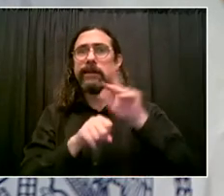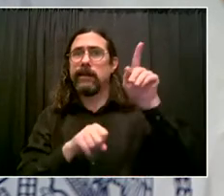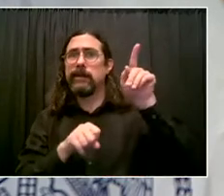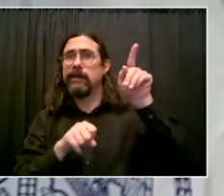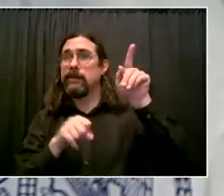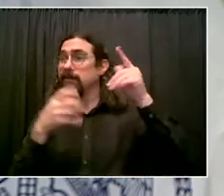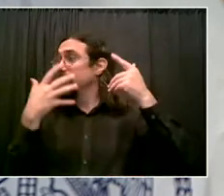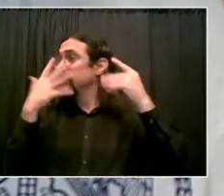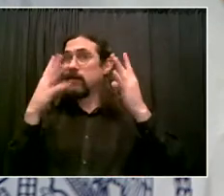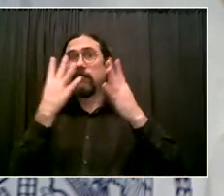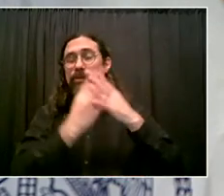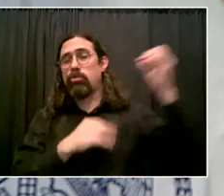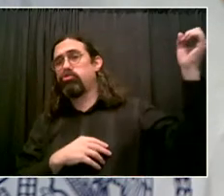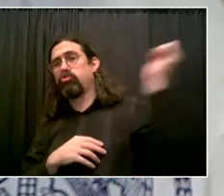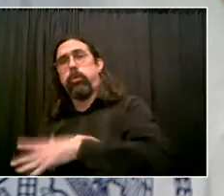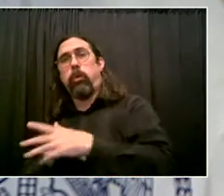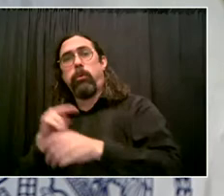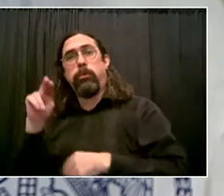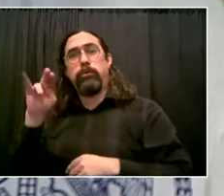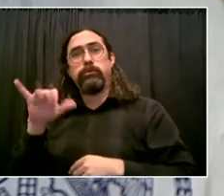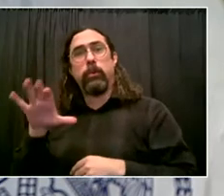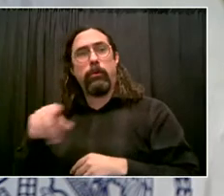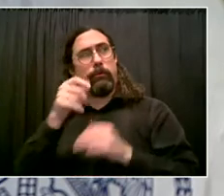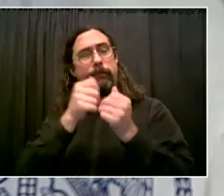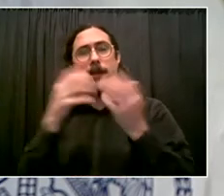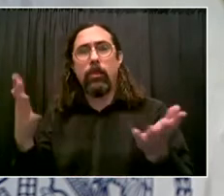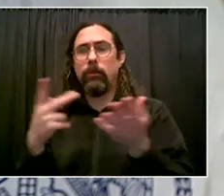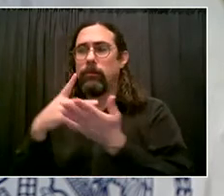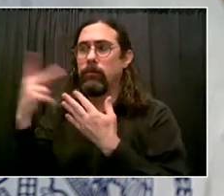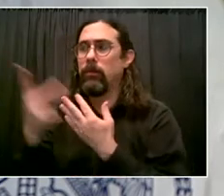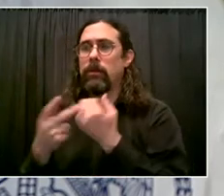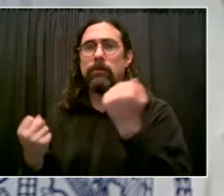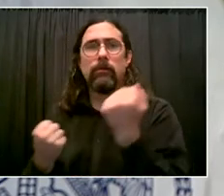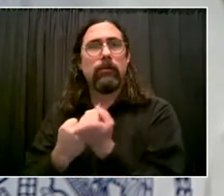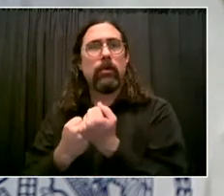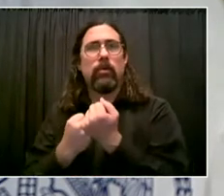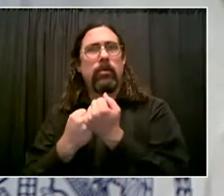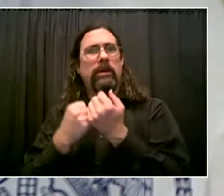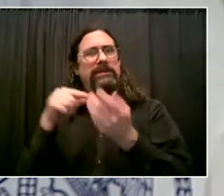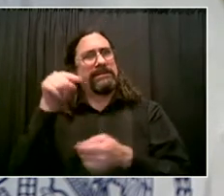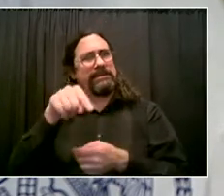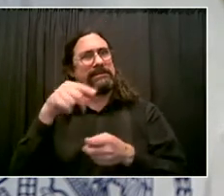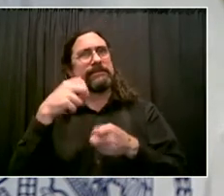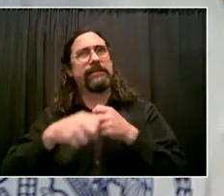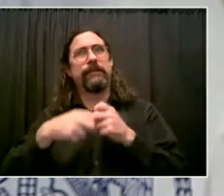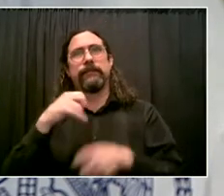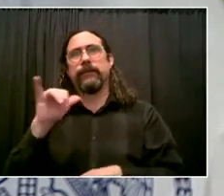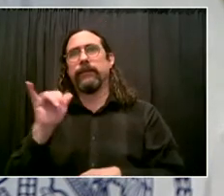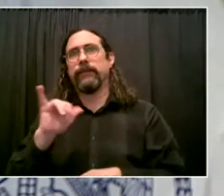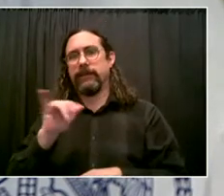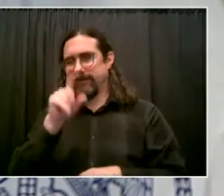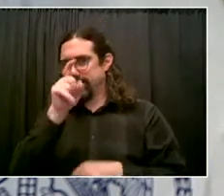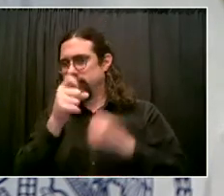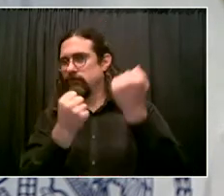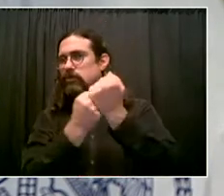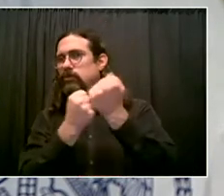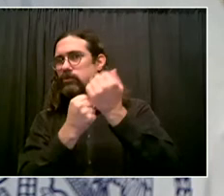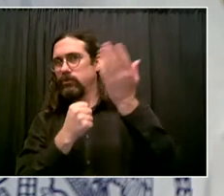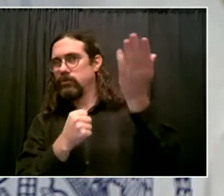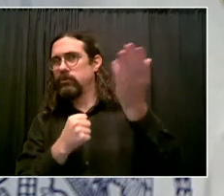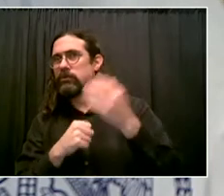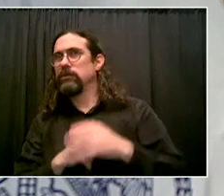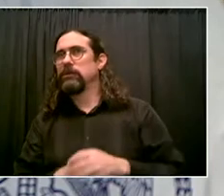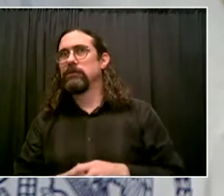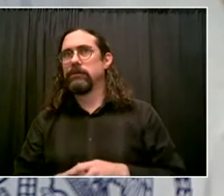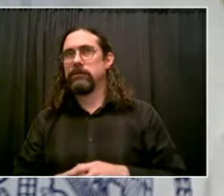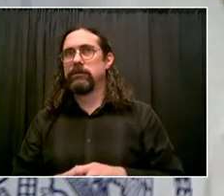folks who are coming back. We need a change, and I think we can achieve that change this week in Albany. The leaders you